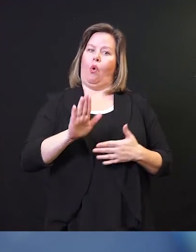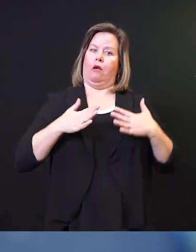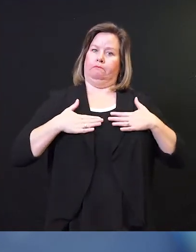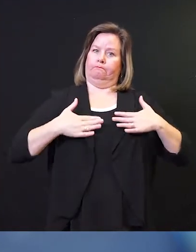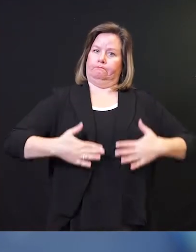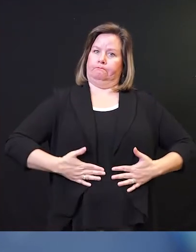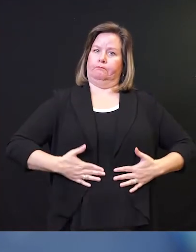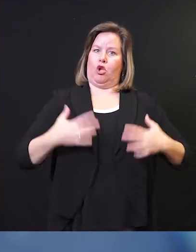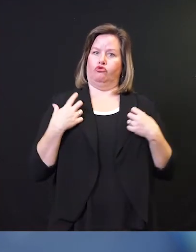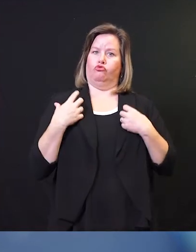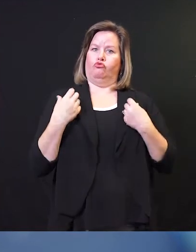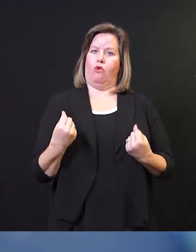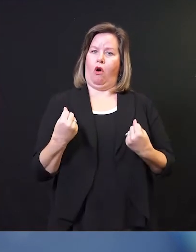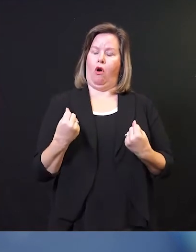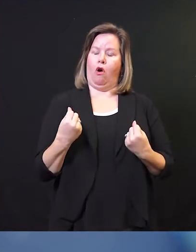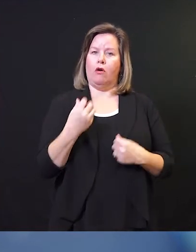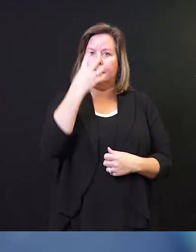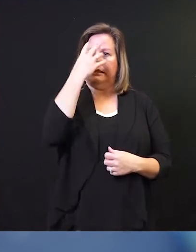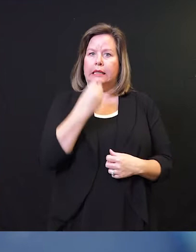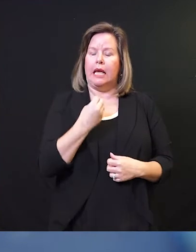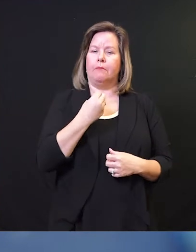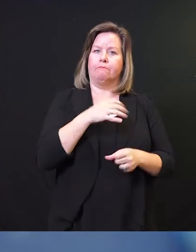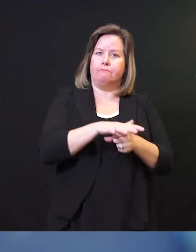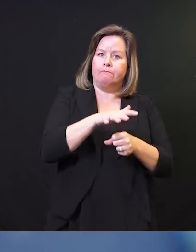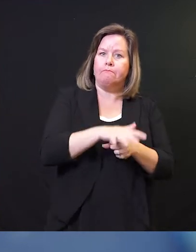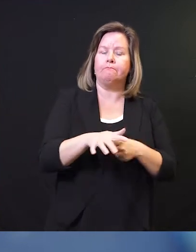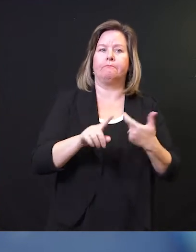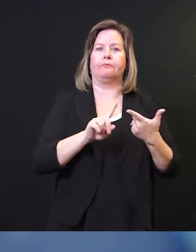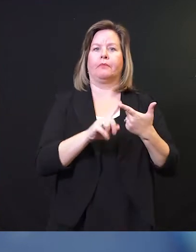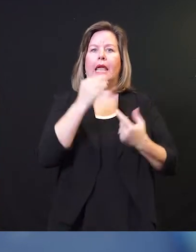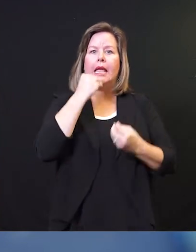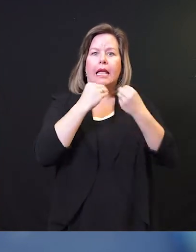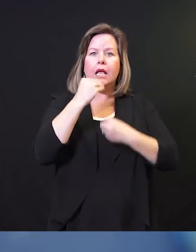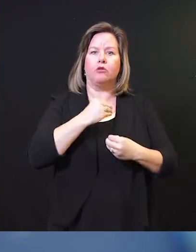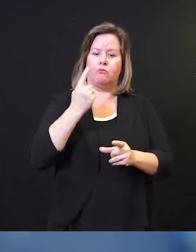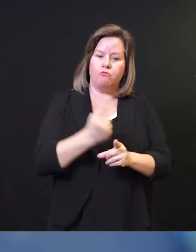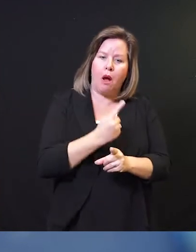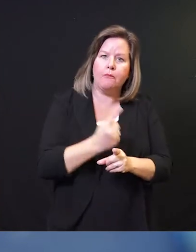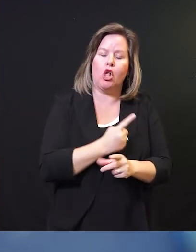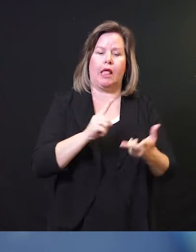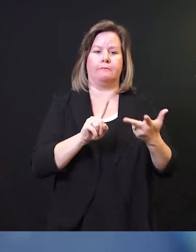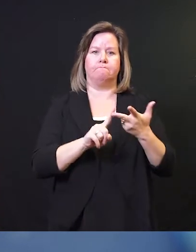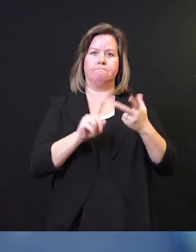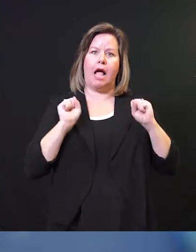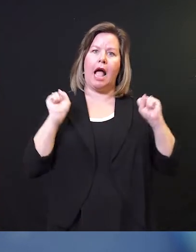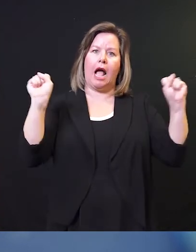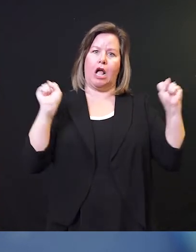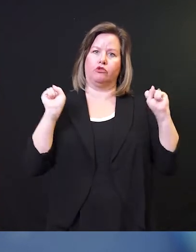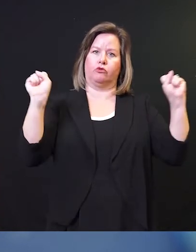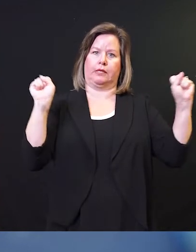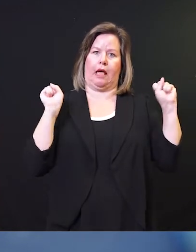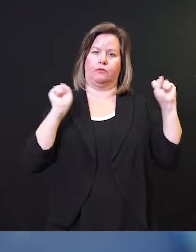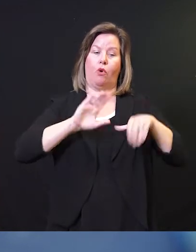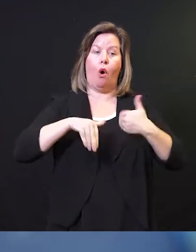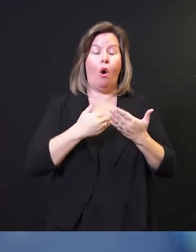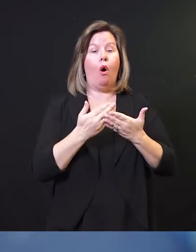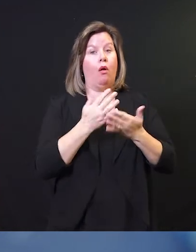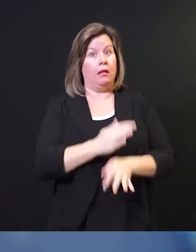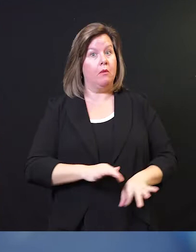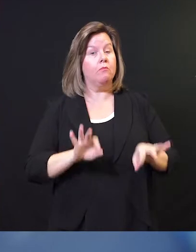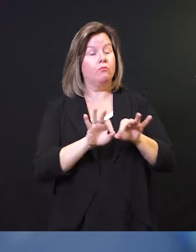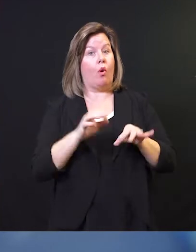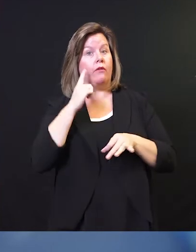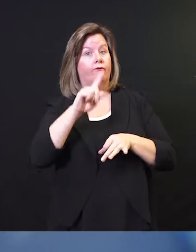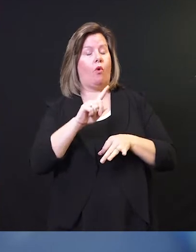getting enough sleep, eating properly, getting exercise, and drinking lots of water. All of these things are important for maintaining your own